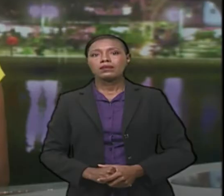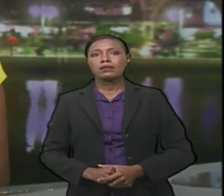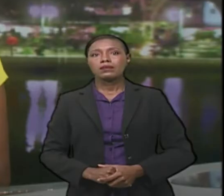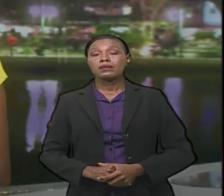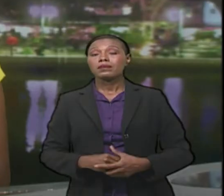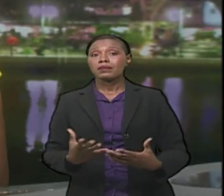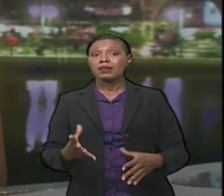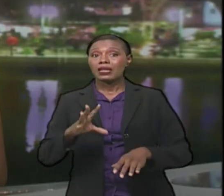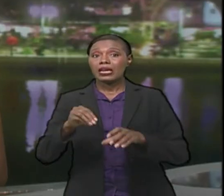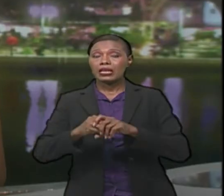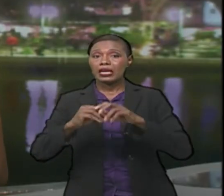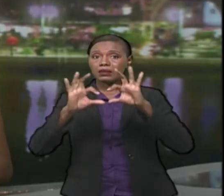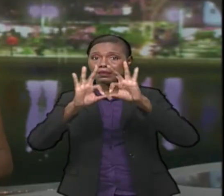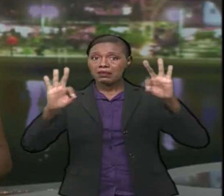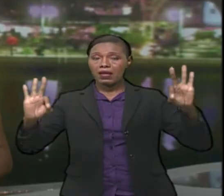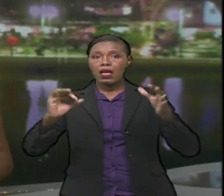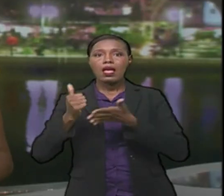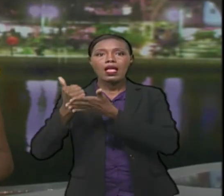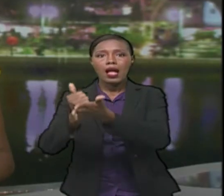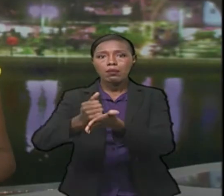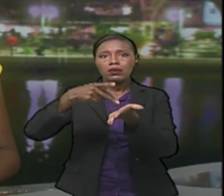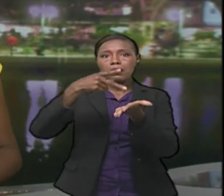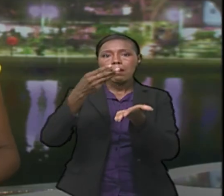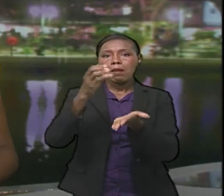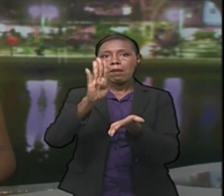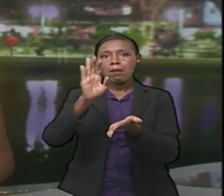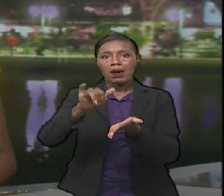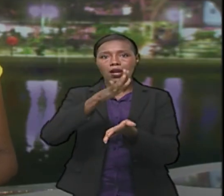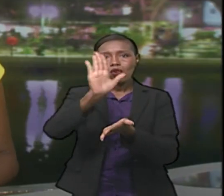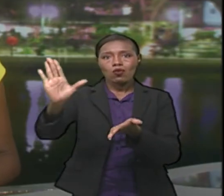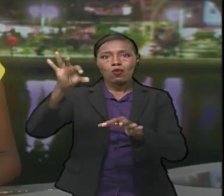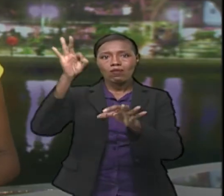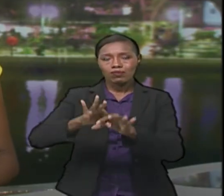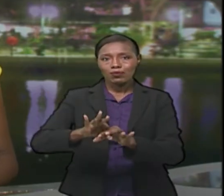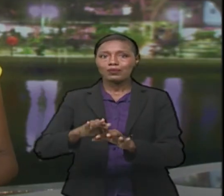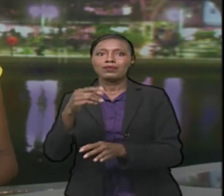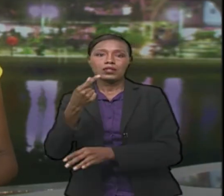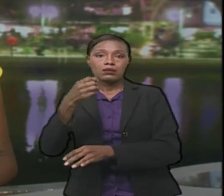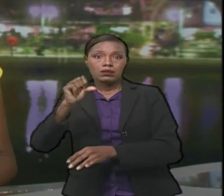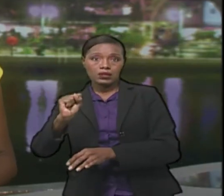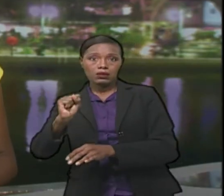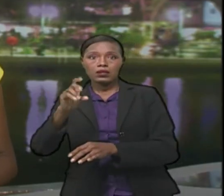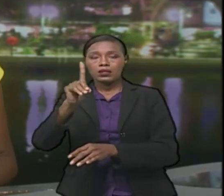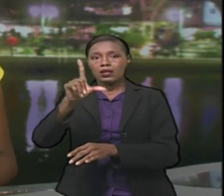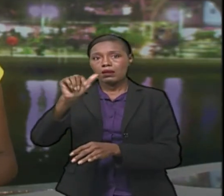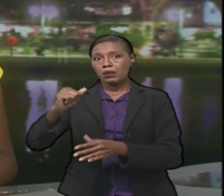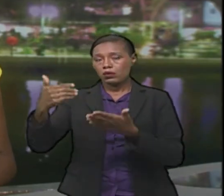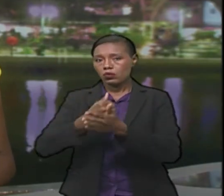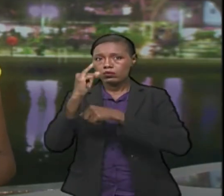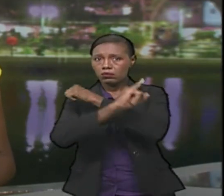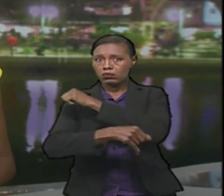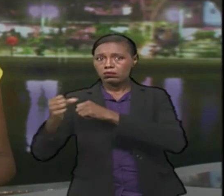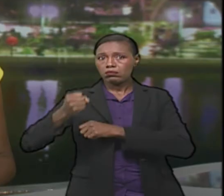with to include the tagline, Help Us By Your Vote. General Secretary of the DLP and new St. John candidate, George